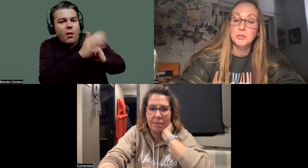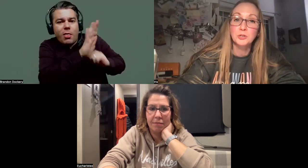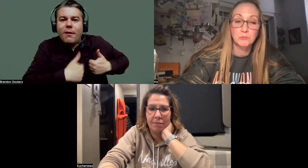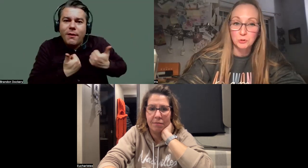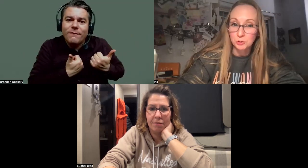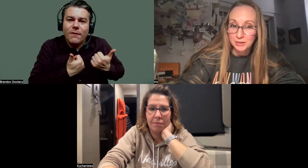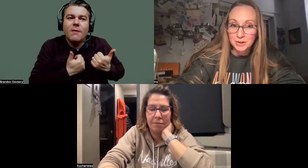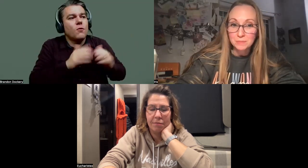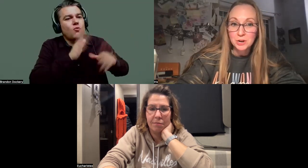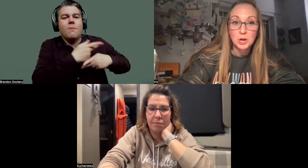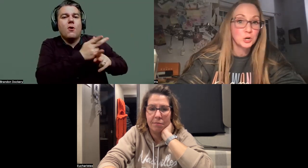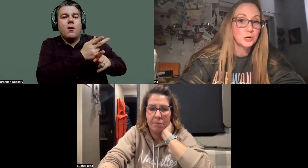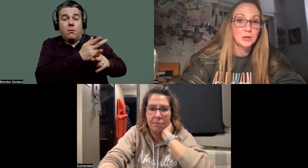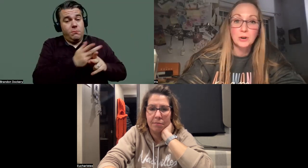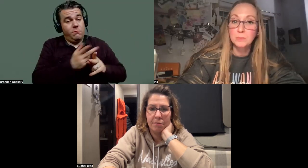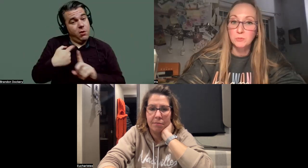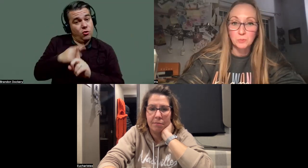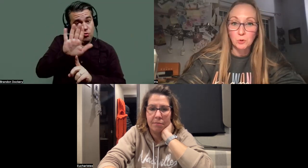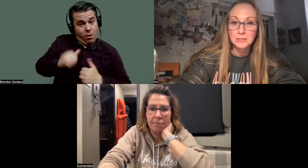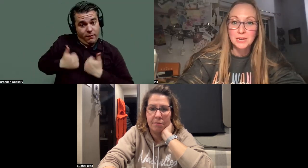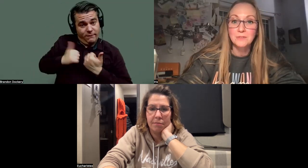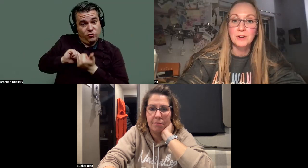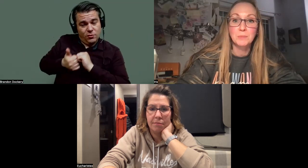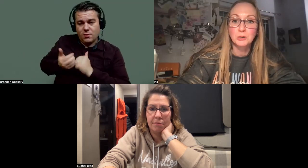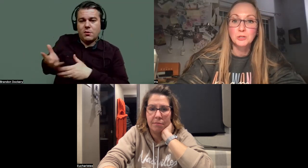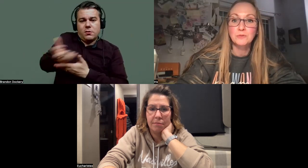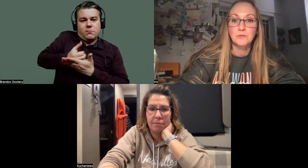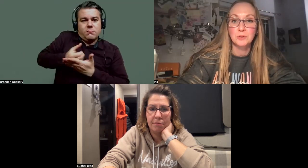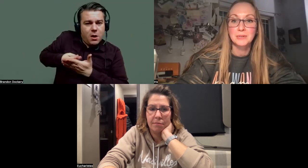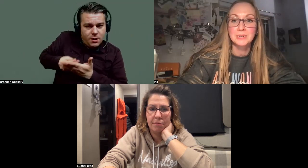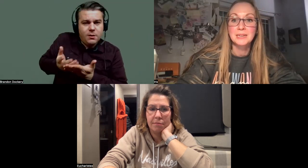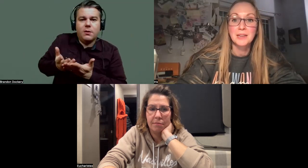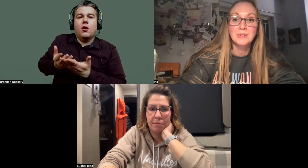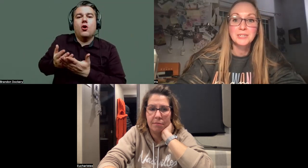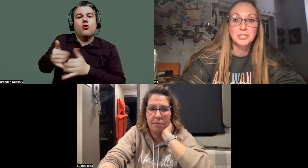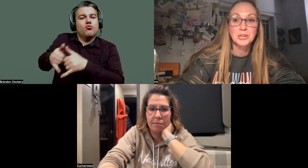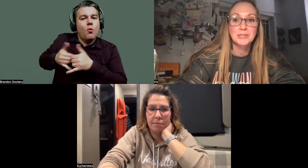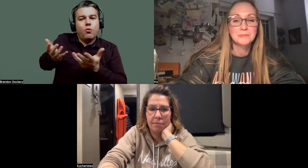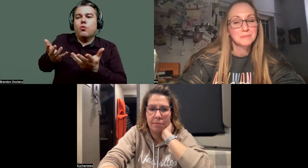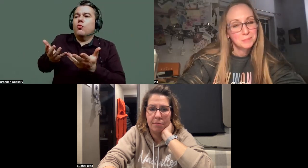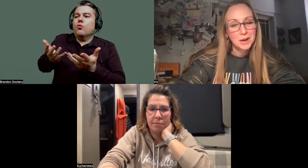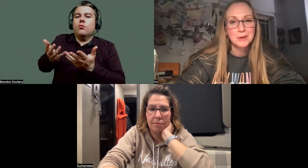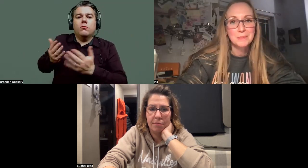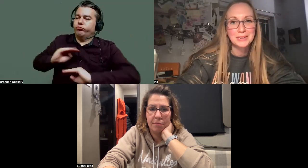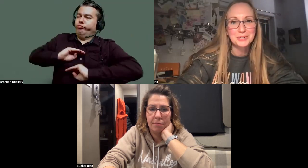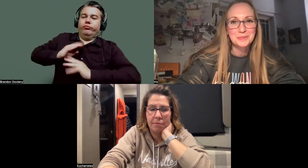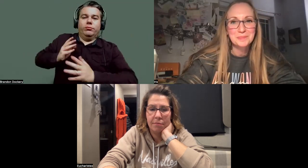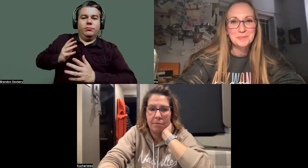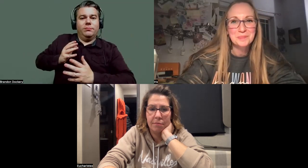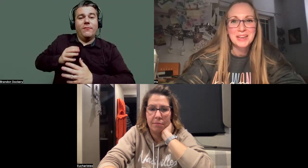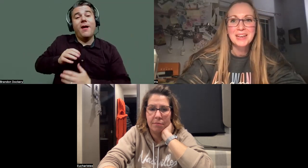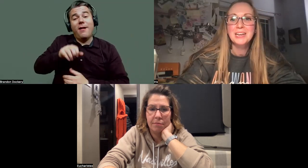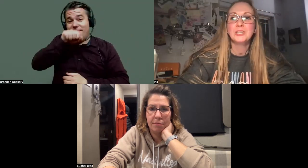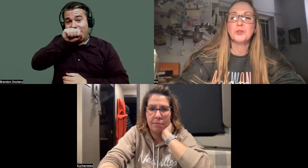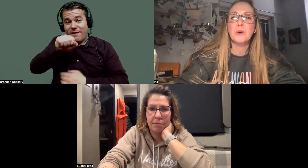the opportunity to grow your income, earn incredible rewards, and find personal fulfillment. Love it, share it, become an ambassador.